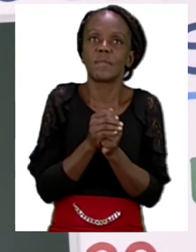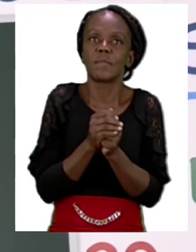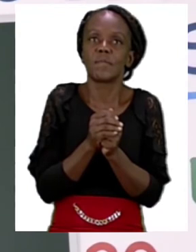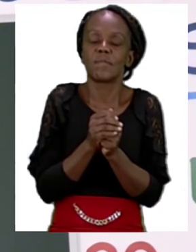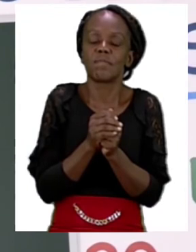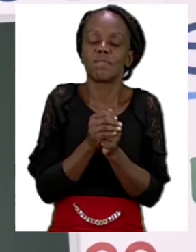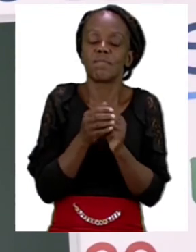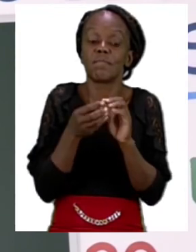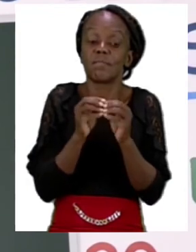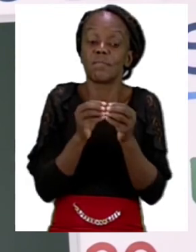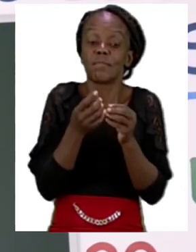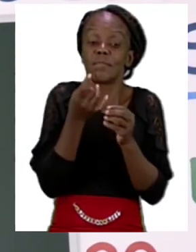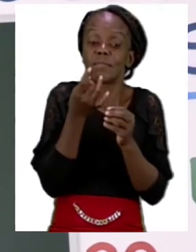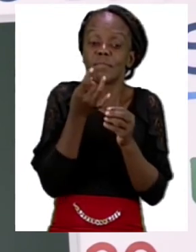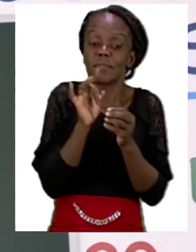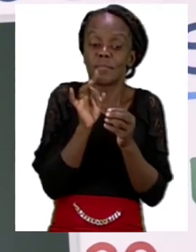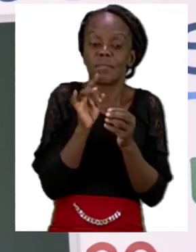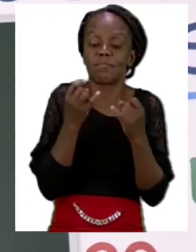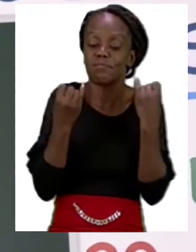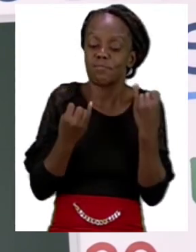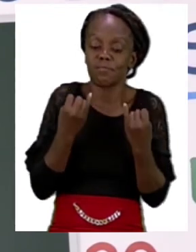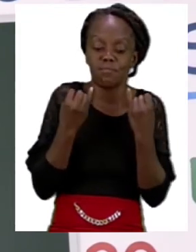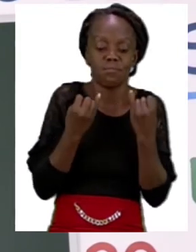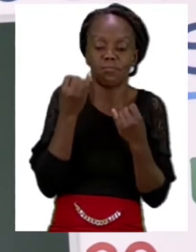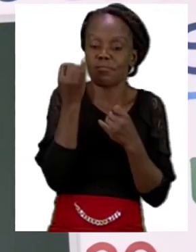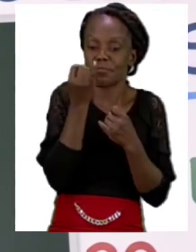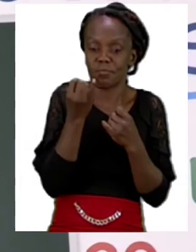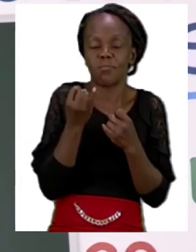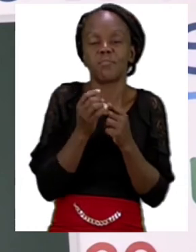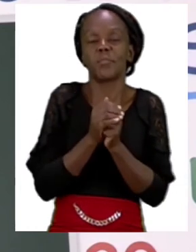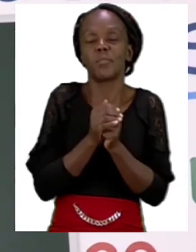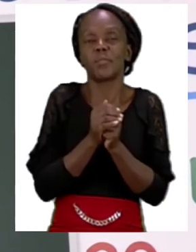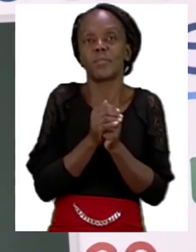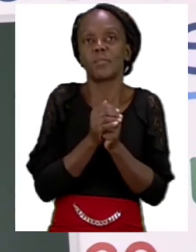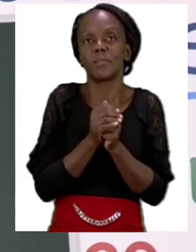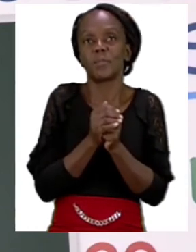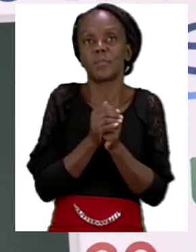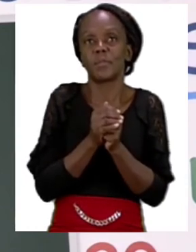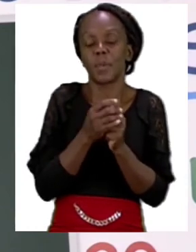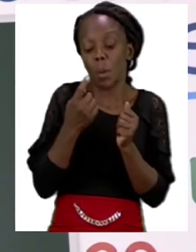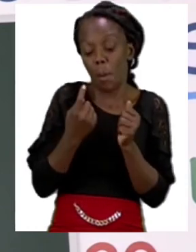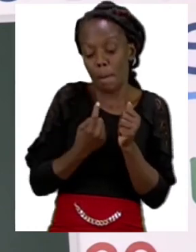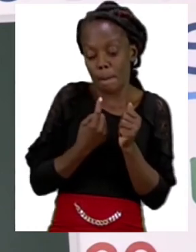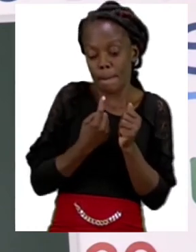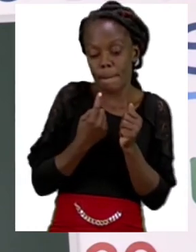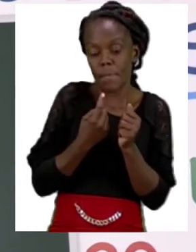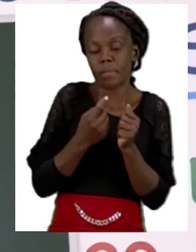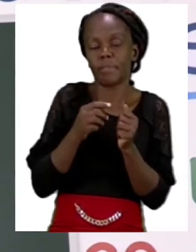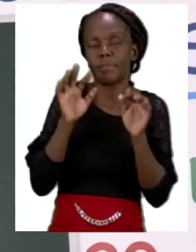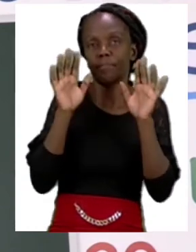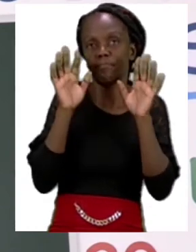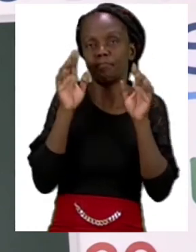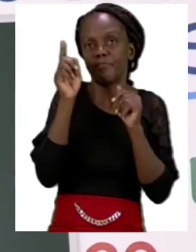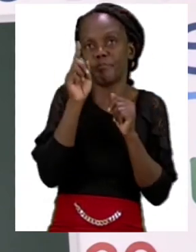to draw so I want you to continue trying by yourself in the air and when you think you are ready you can do it